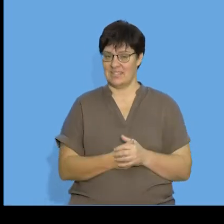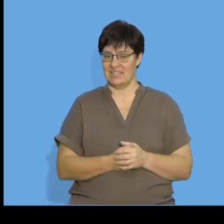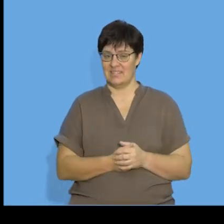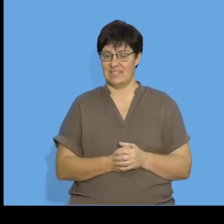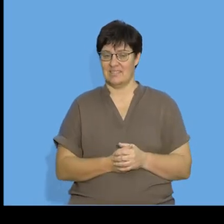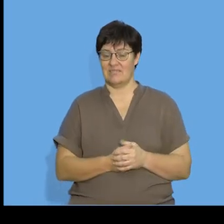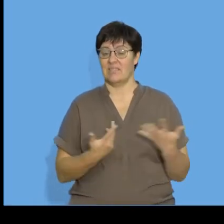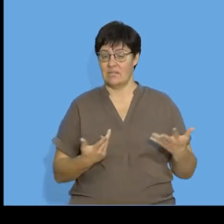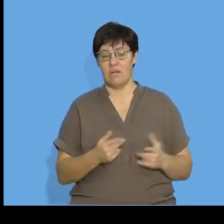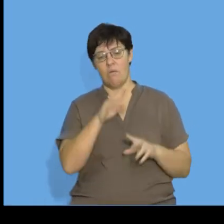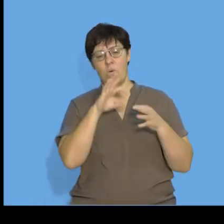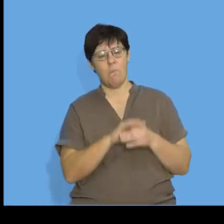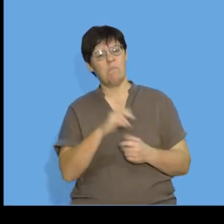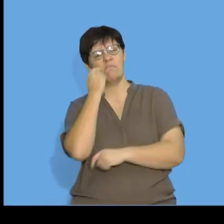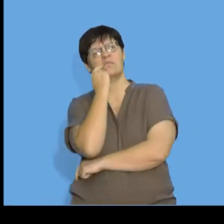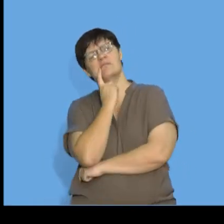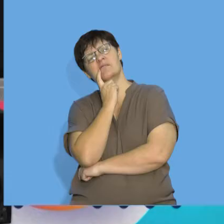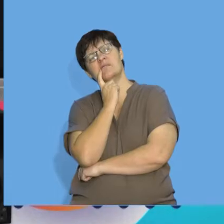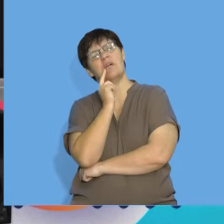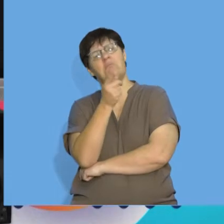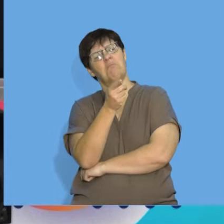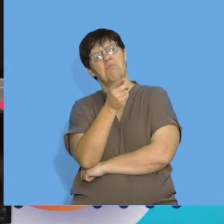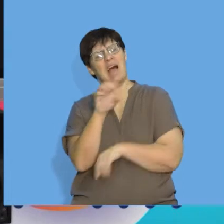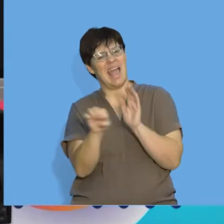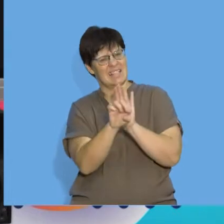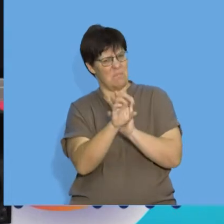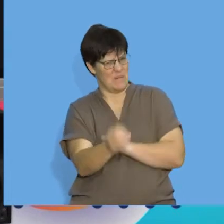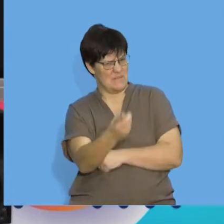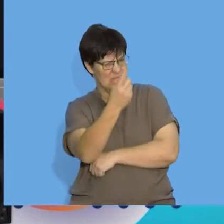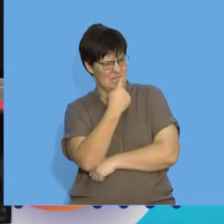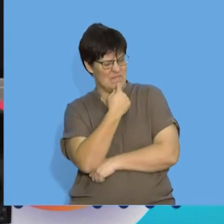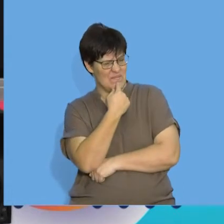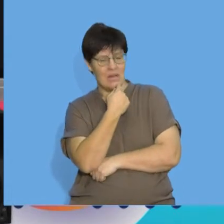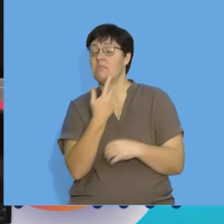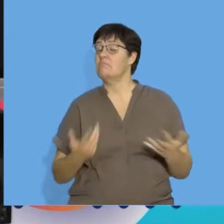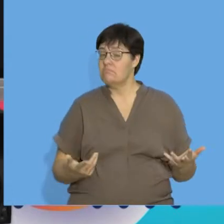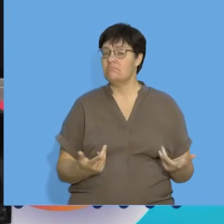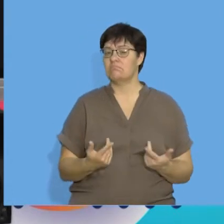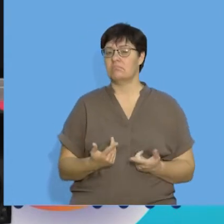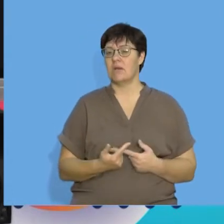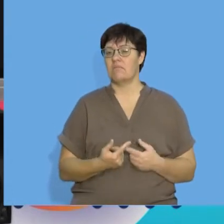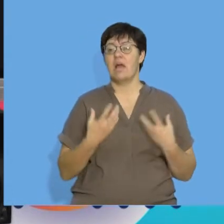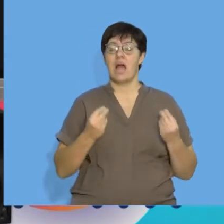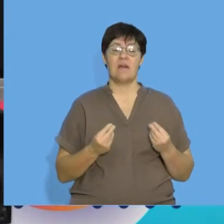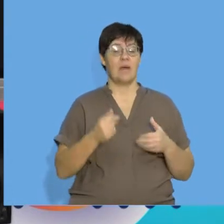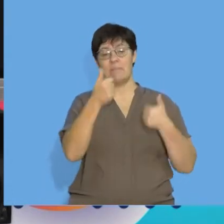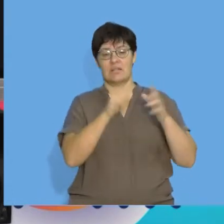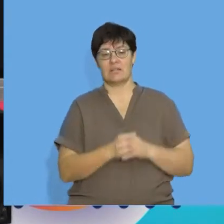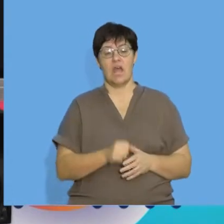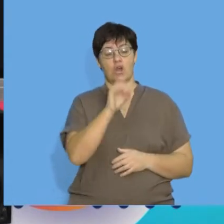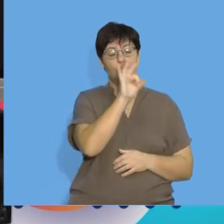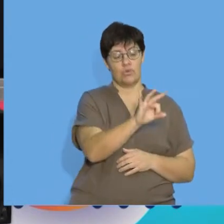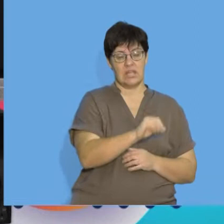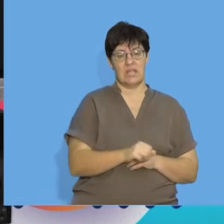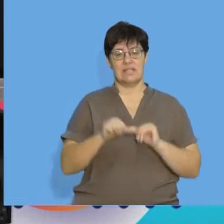So, if you're sitting at home thinking, well, is there an example of this? Let's just say if I had a pattern going